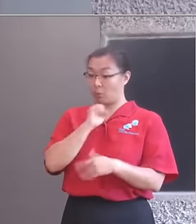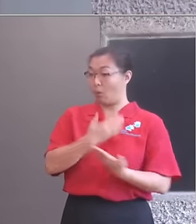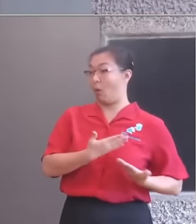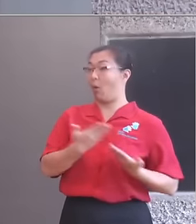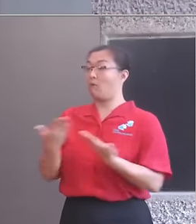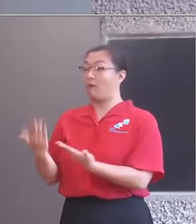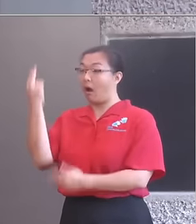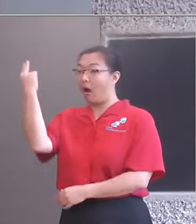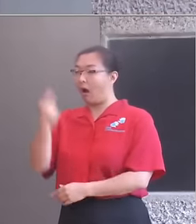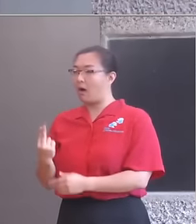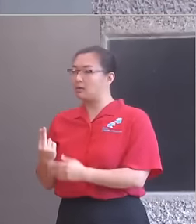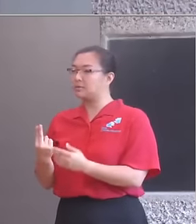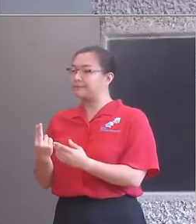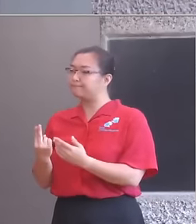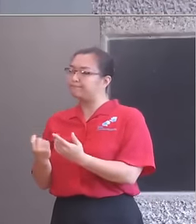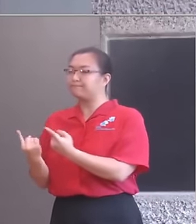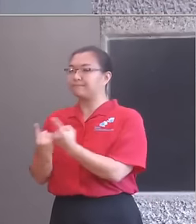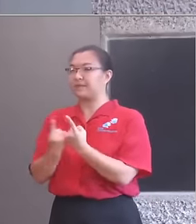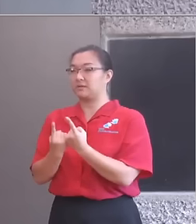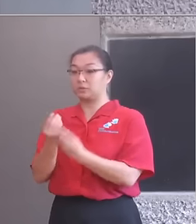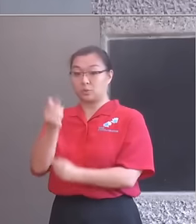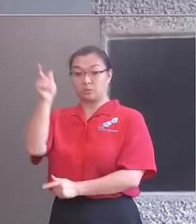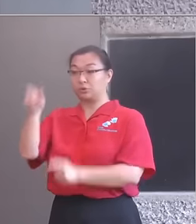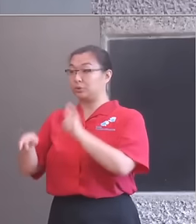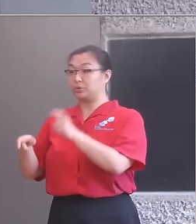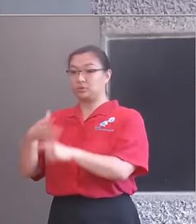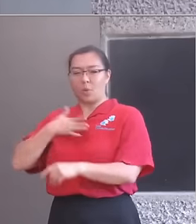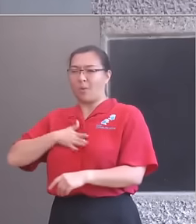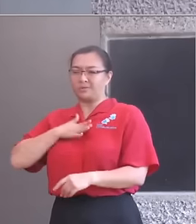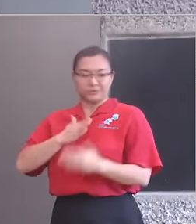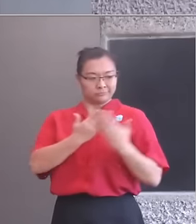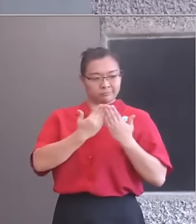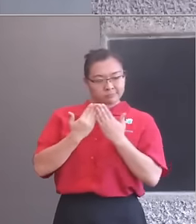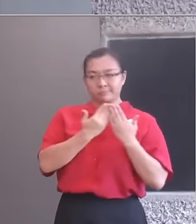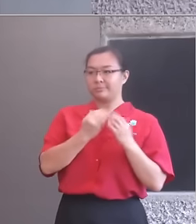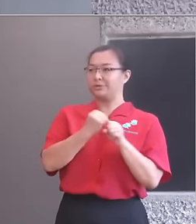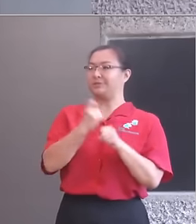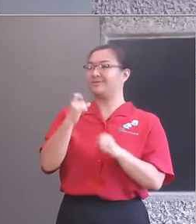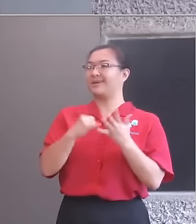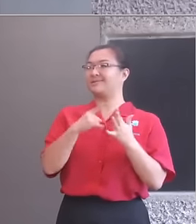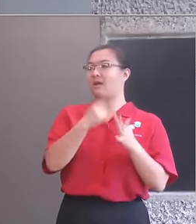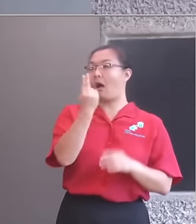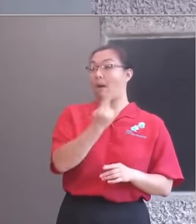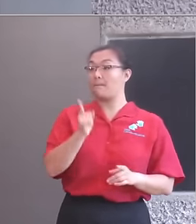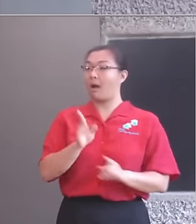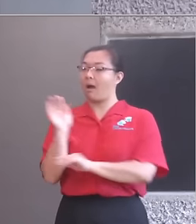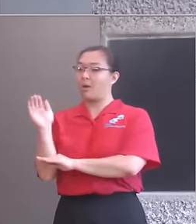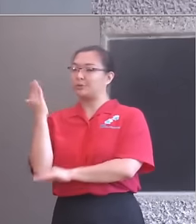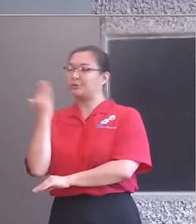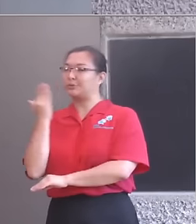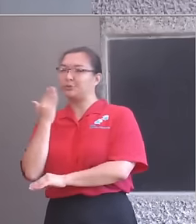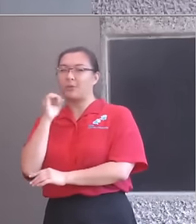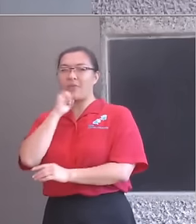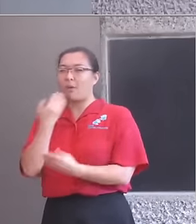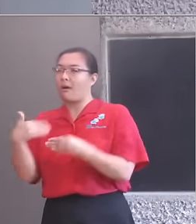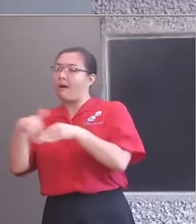arts subjects formally at GCSE, but they continue to take part in practical arts activities such as singing in a